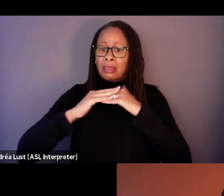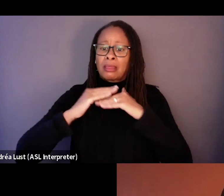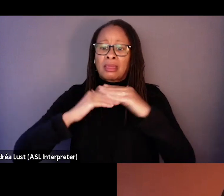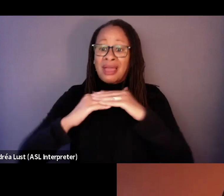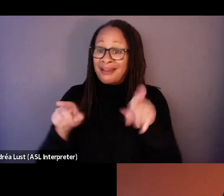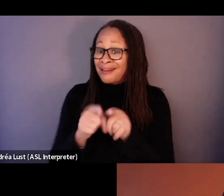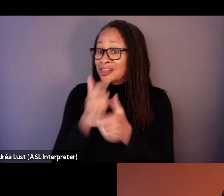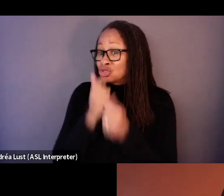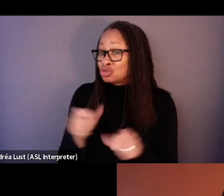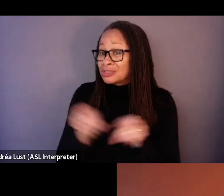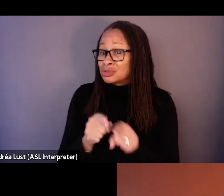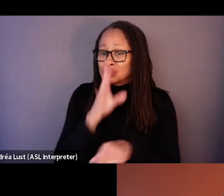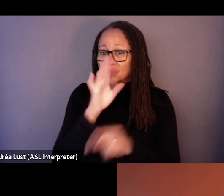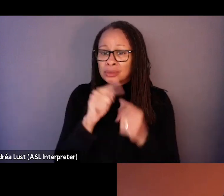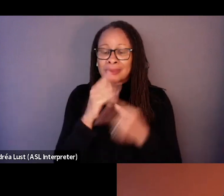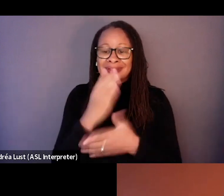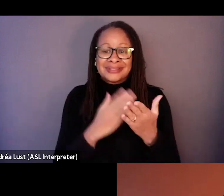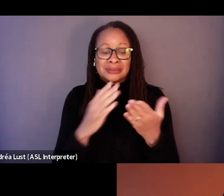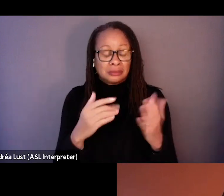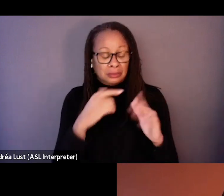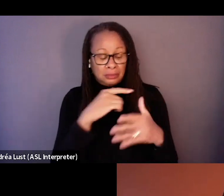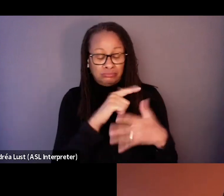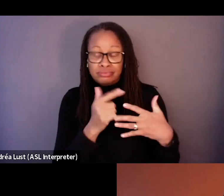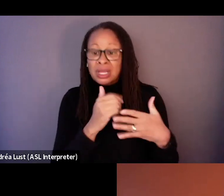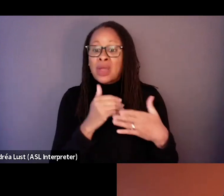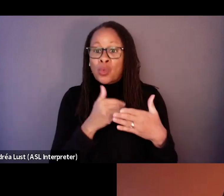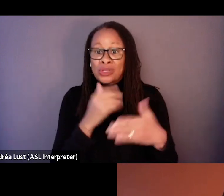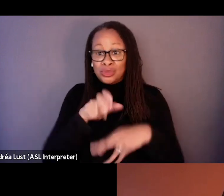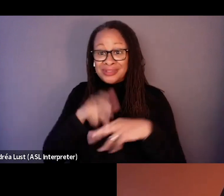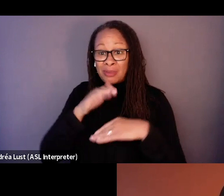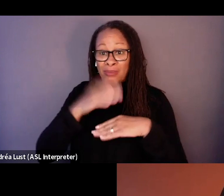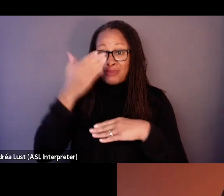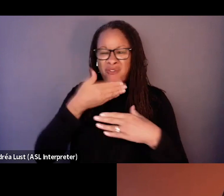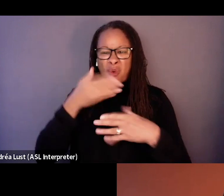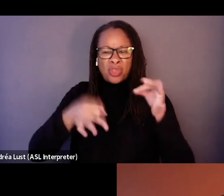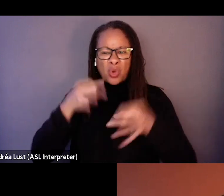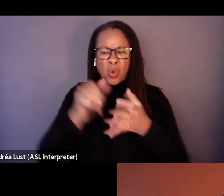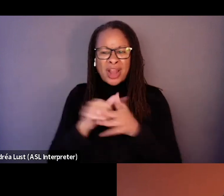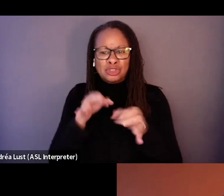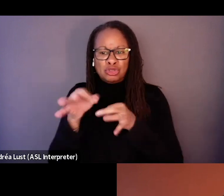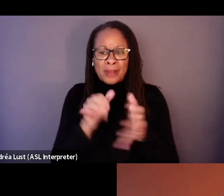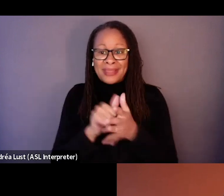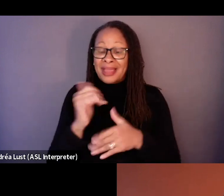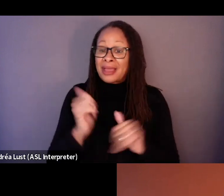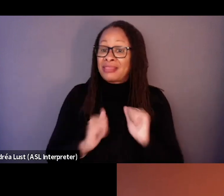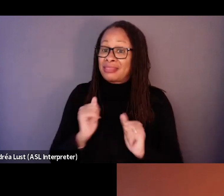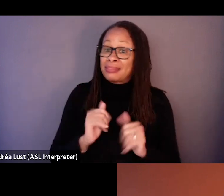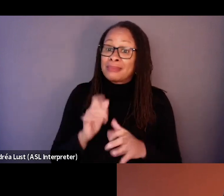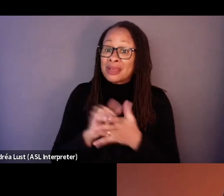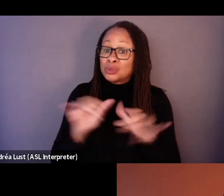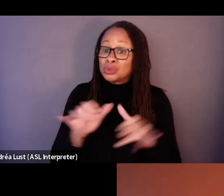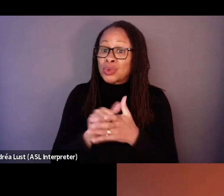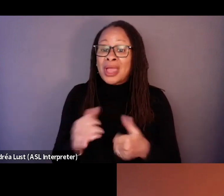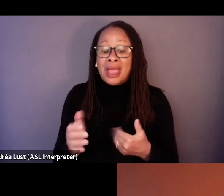the scenes that you were shooting in the film before the court. Yeah. As you're describing it now, it does become almost